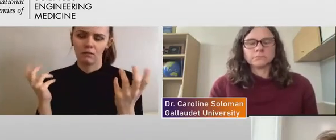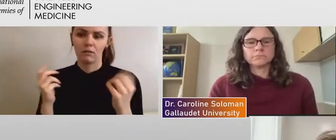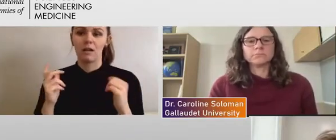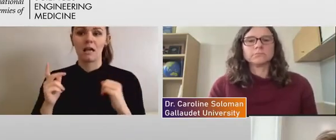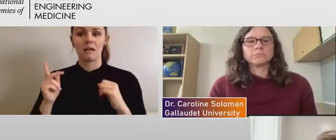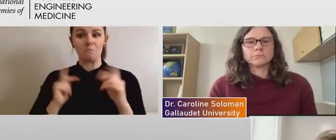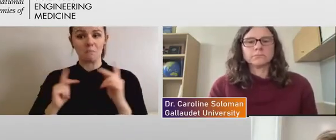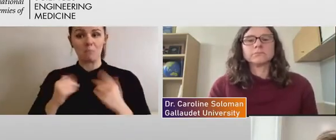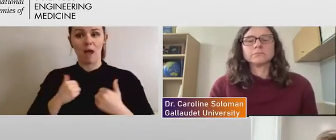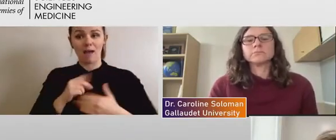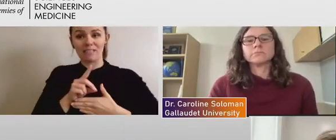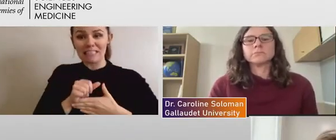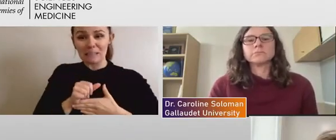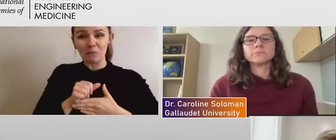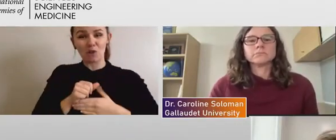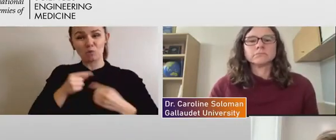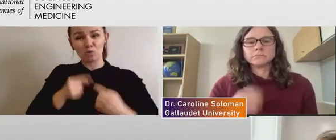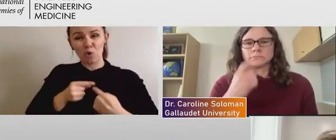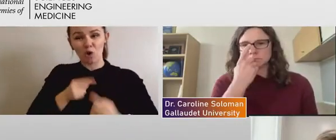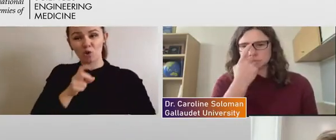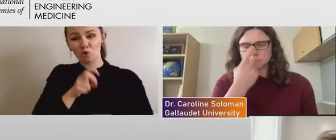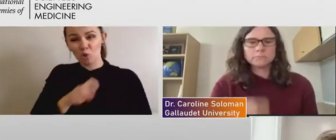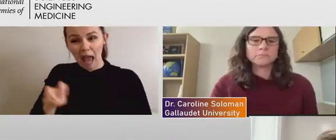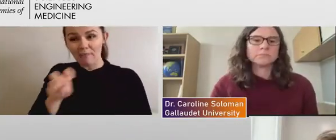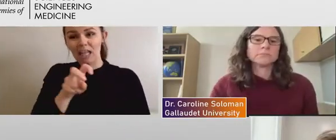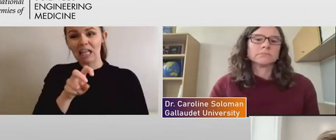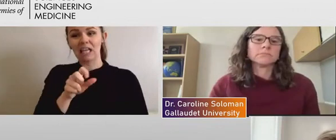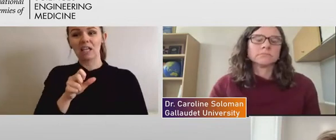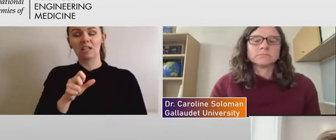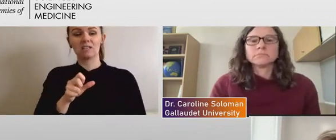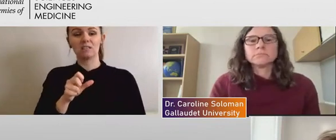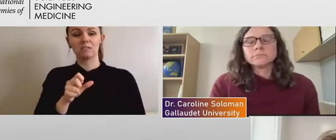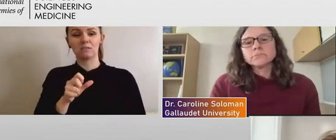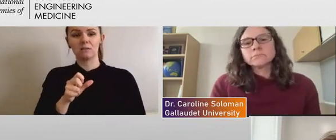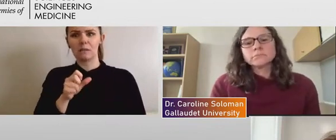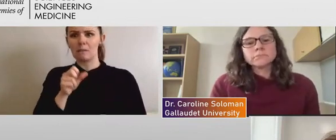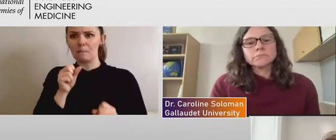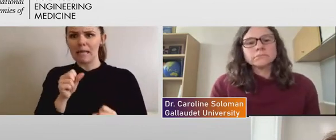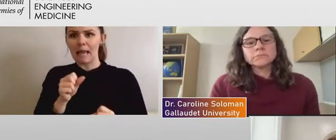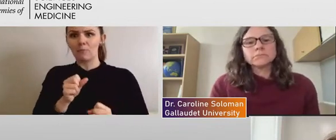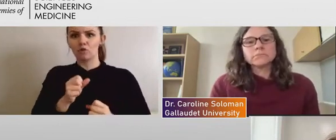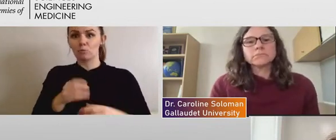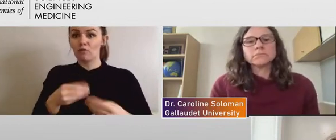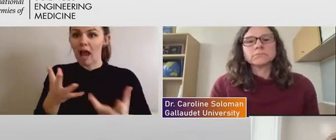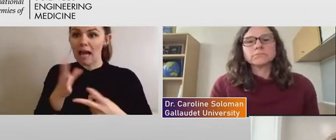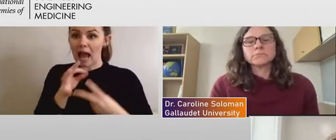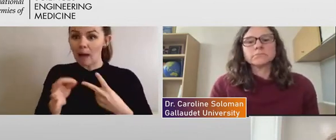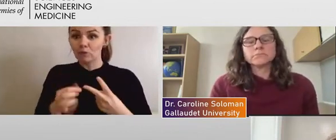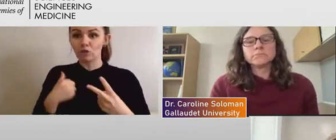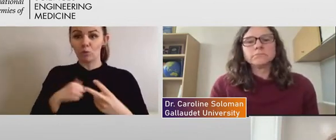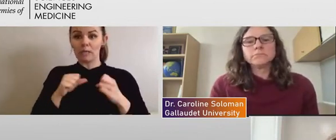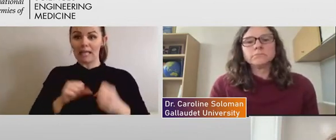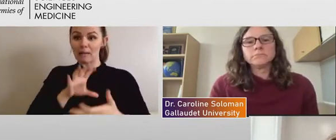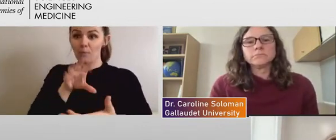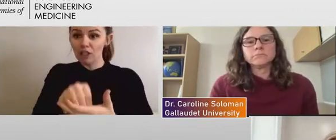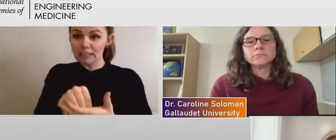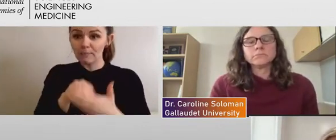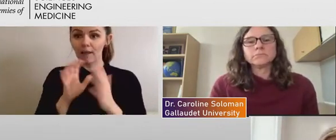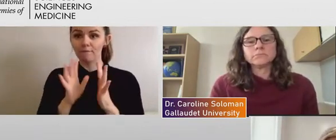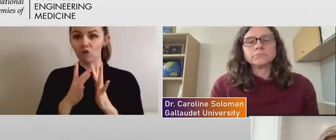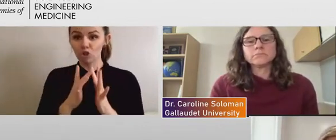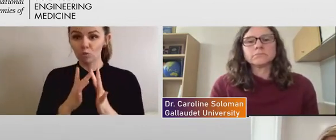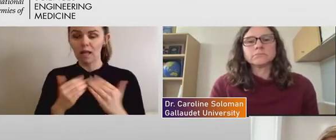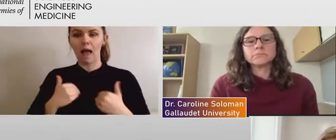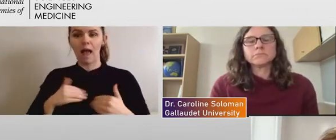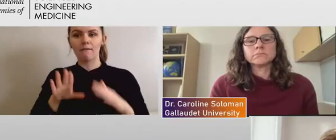disabilities who have difficulties traveling, um, allowing for that to be an option to be able to participate, um, virtually have access